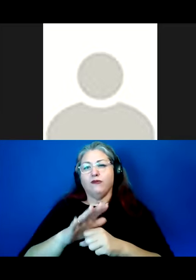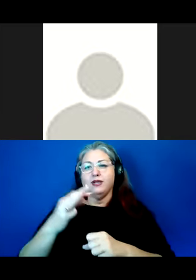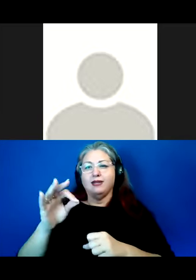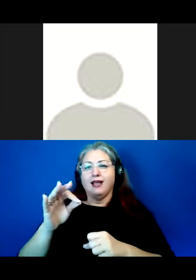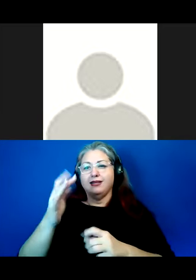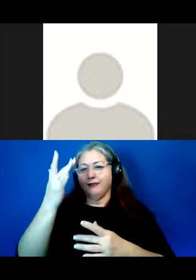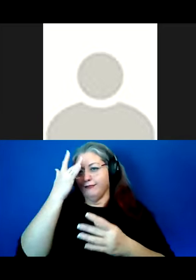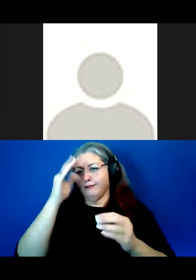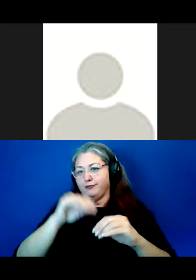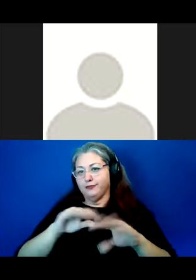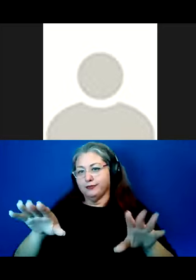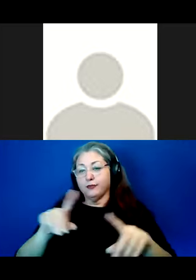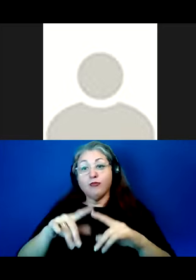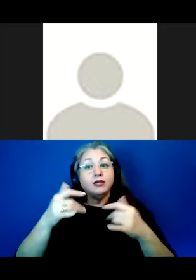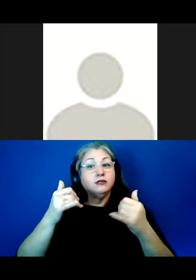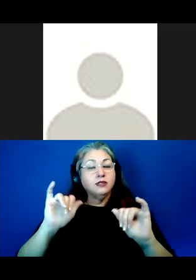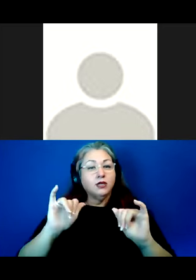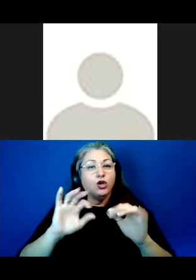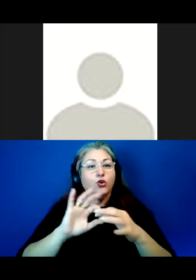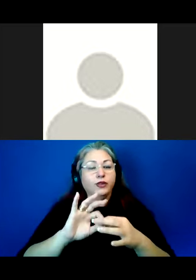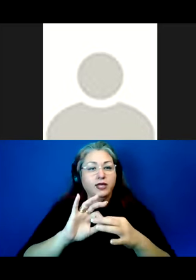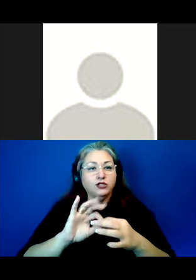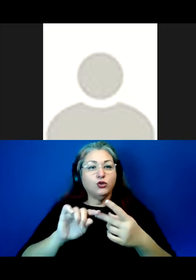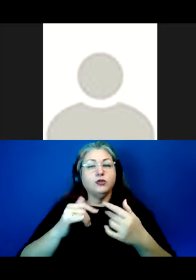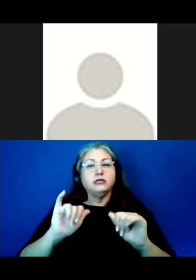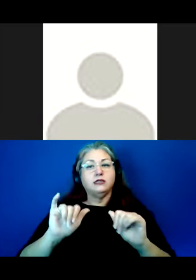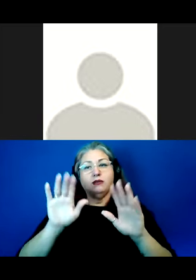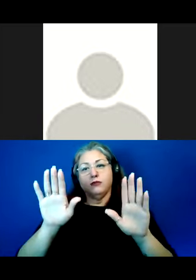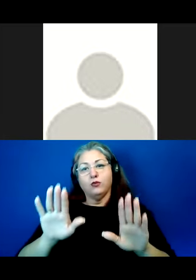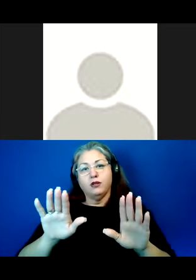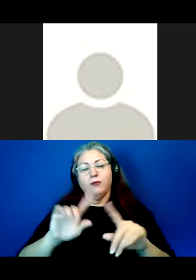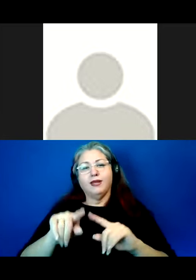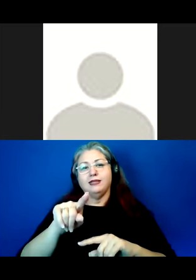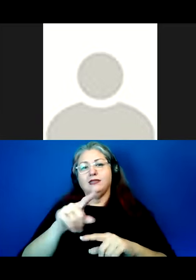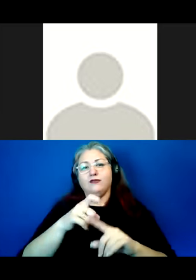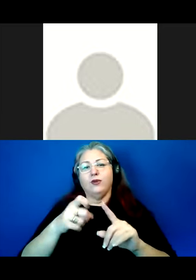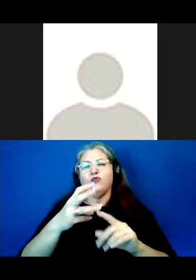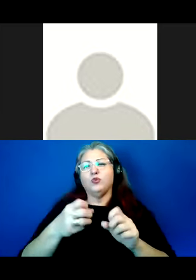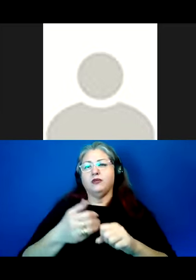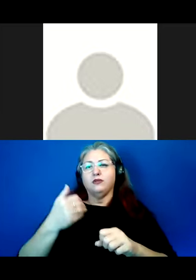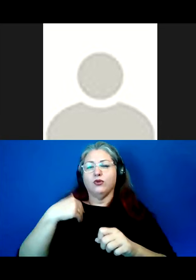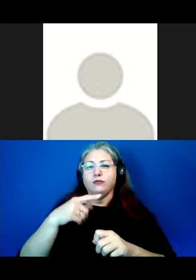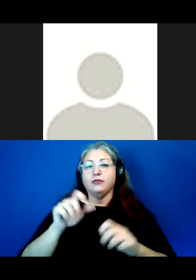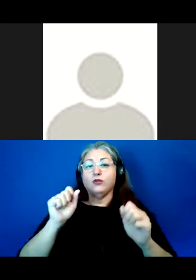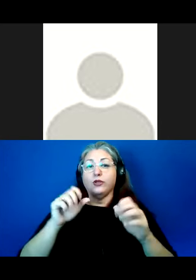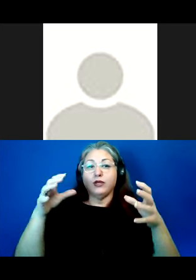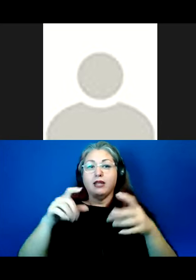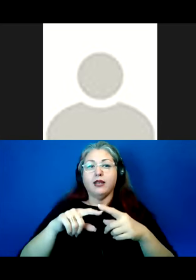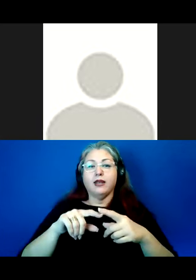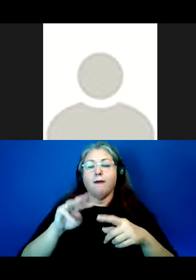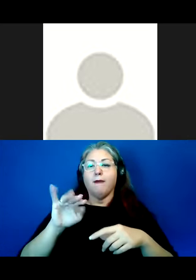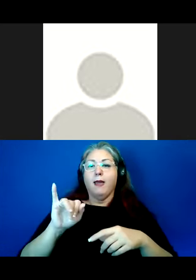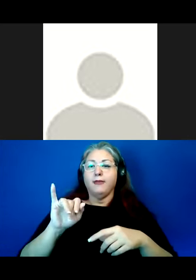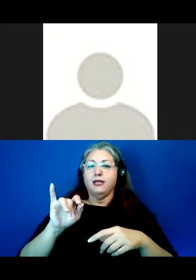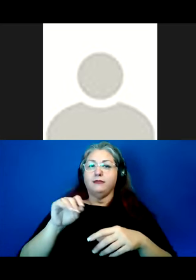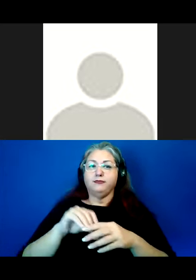pandemic. It was still relational, and it was still wonderful. But this is from a couple of years ago. So it's a winter gathering at the Miami Tribe of Oklahoma,